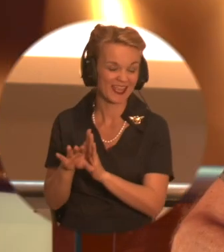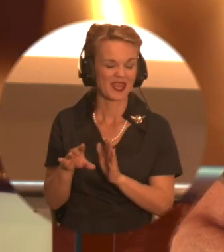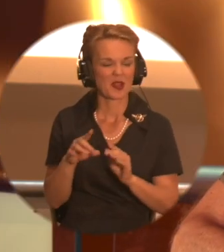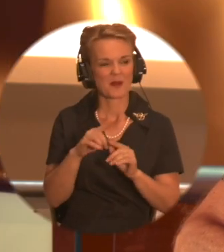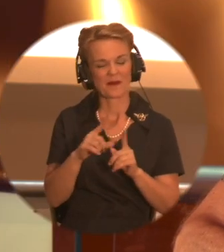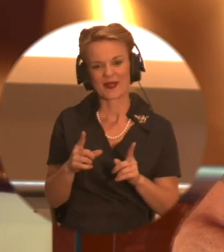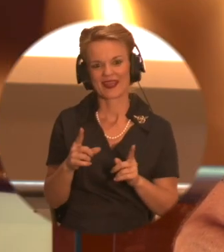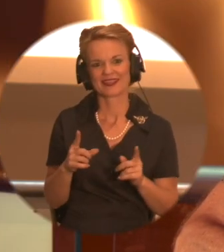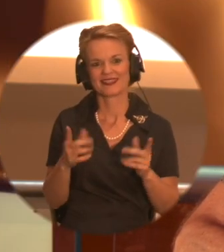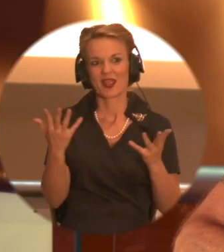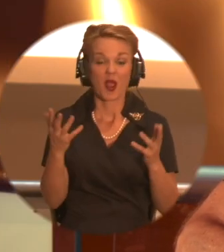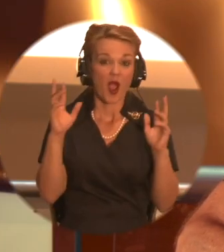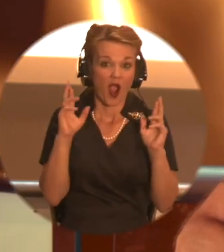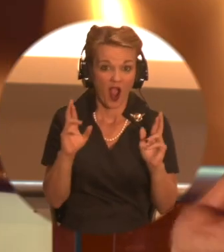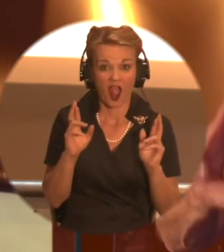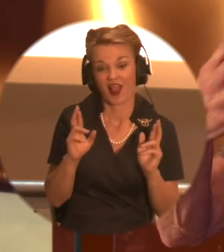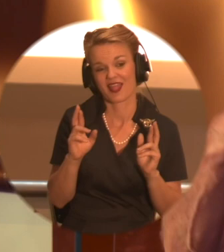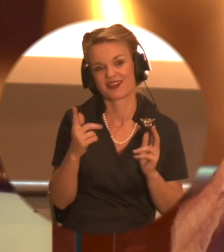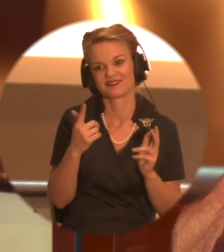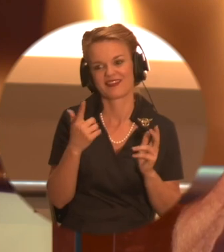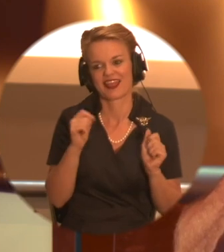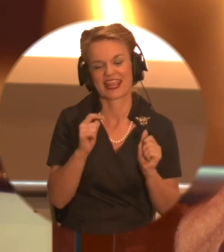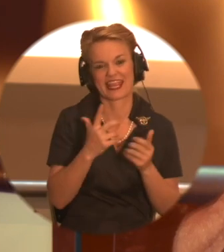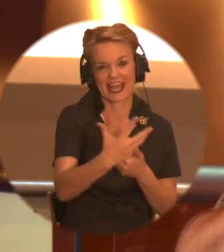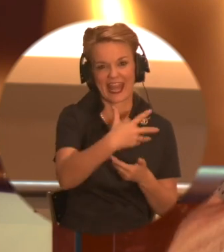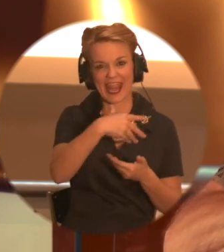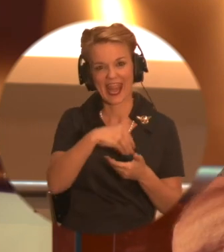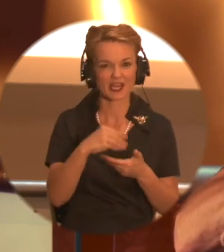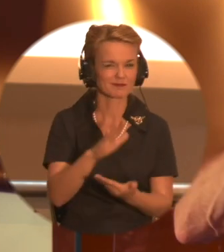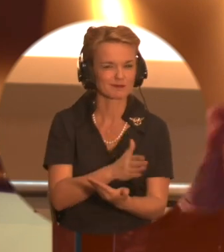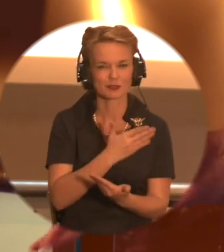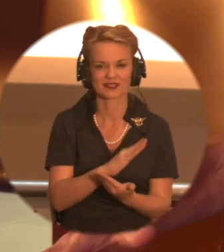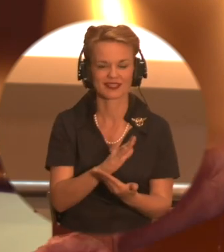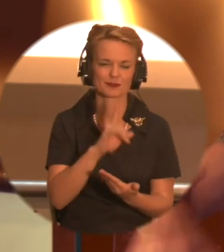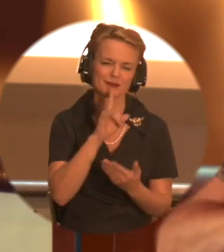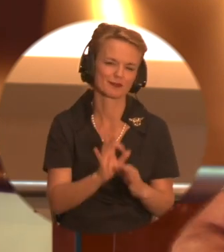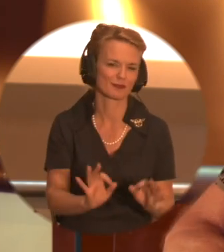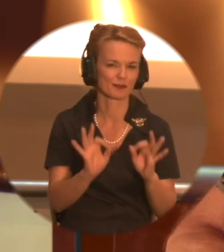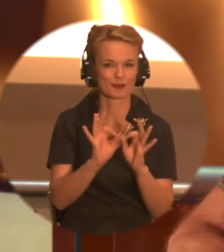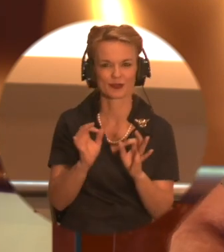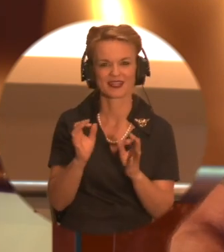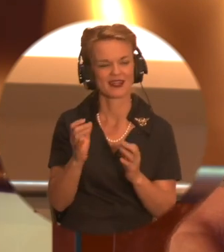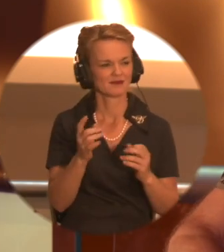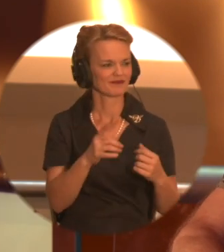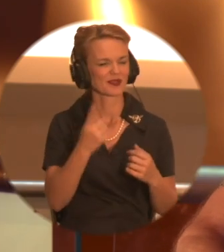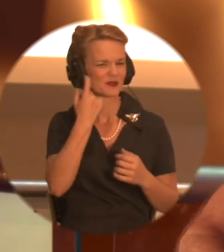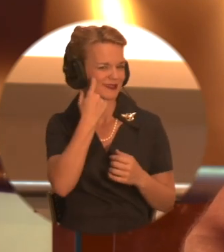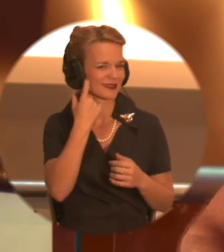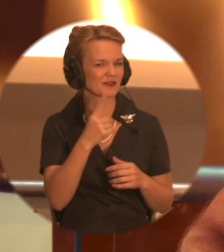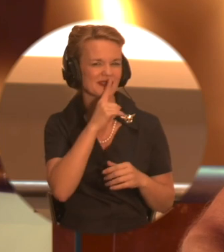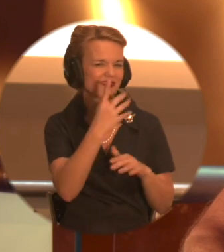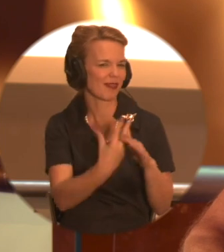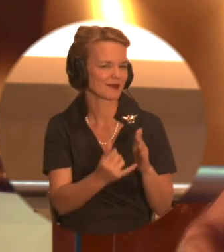Well, hope, and hopefully those are, I'm trying to bring music back to puppetry in a way that it's so important. It's got a little bit lost with the Muppets sometimes these days. And